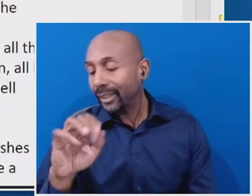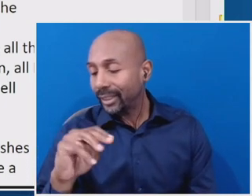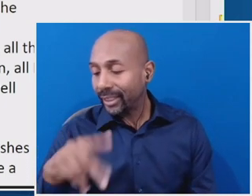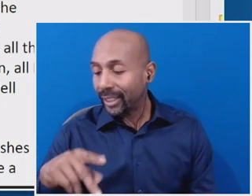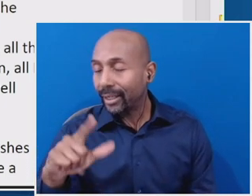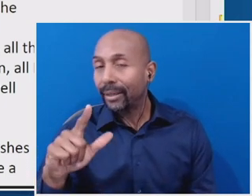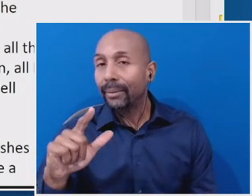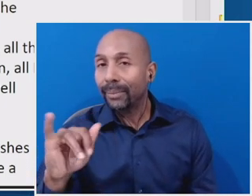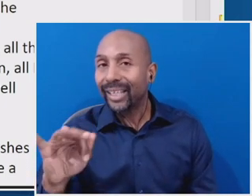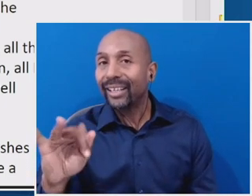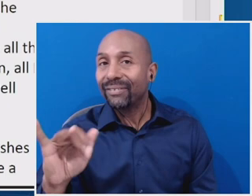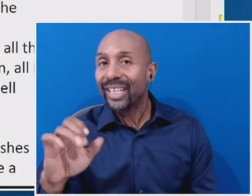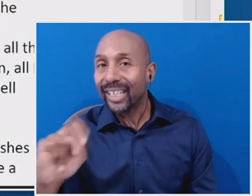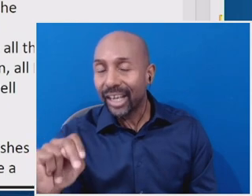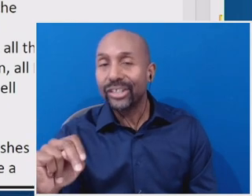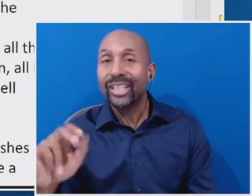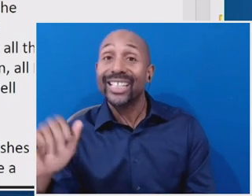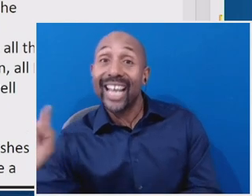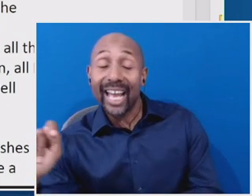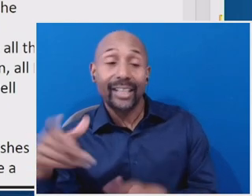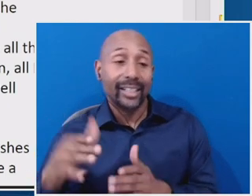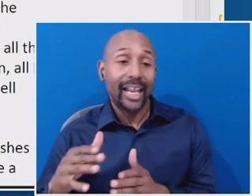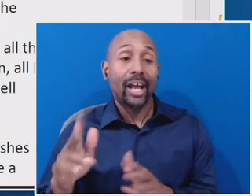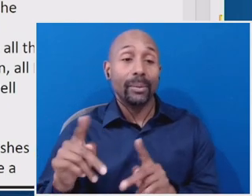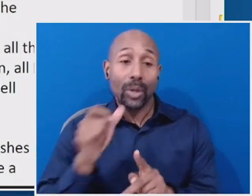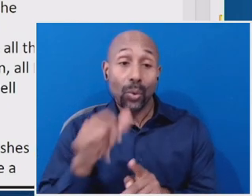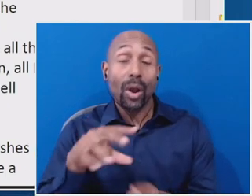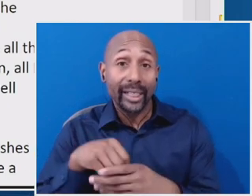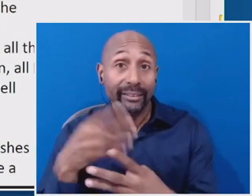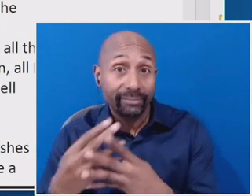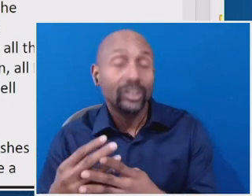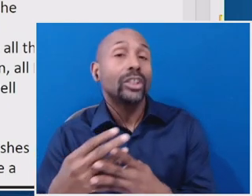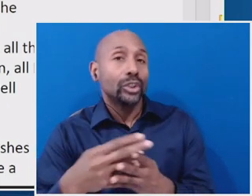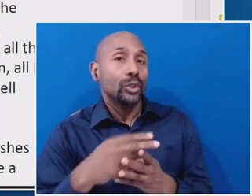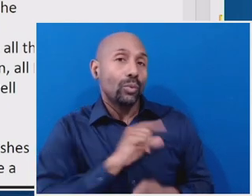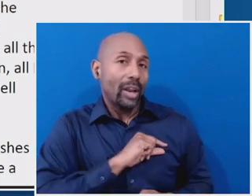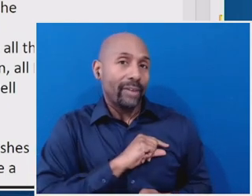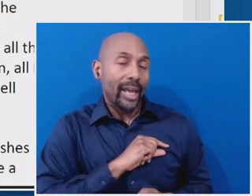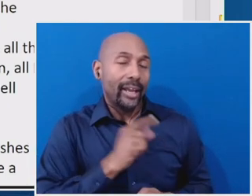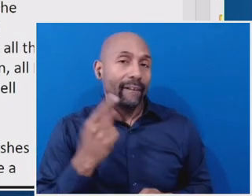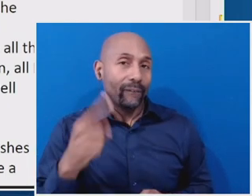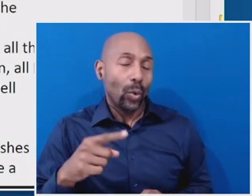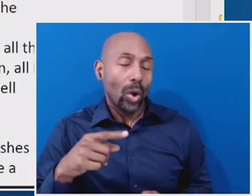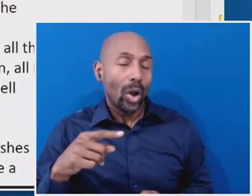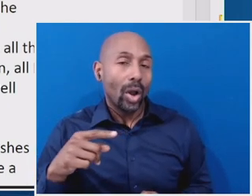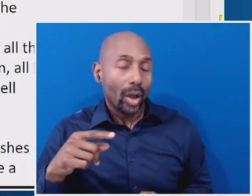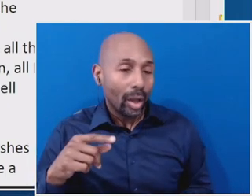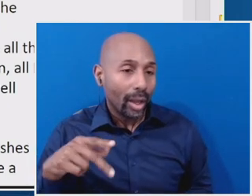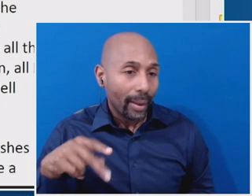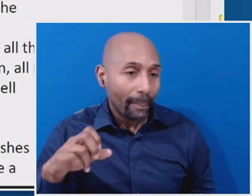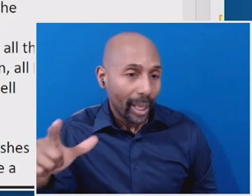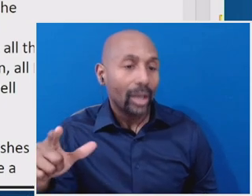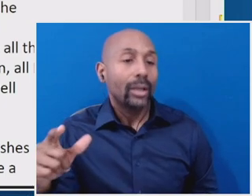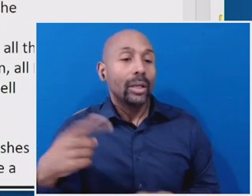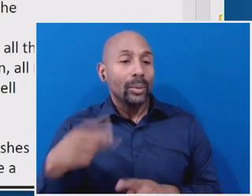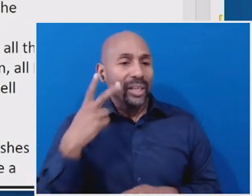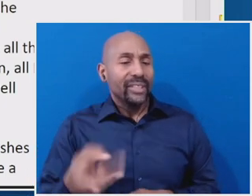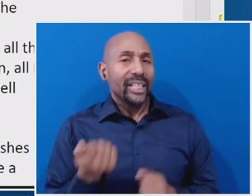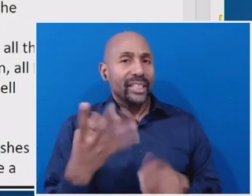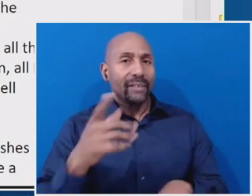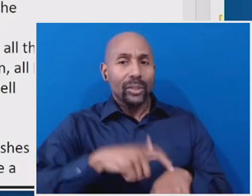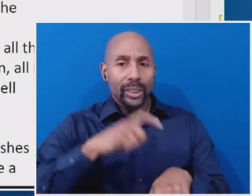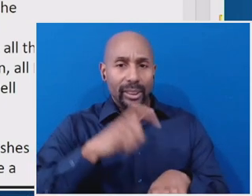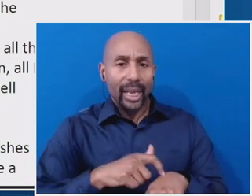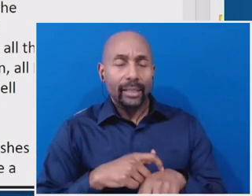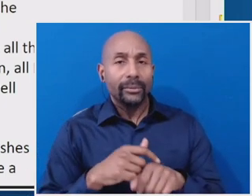as we are, uh, continuing to implement the second chance Pell experiment, uh, we have seen on numerous occasions, some very significant